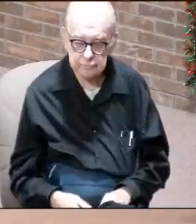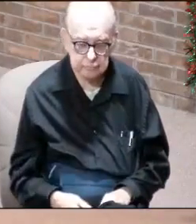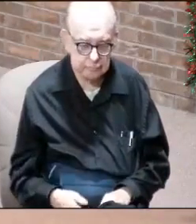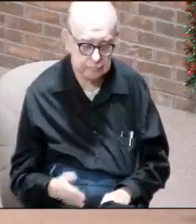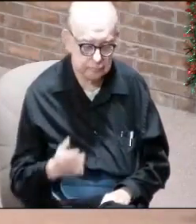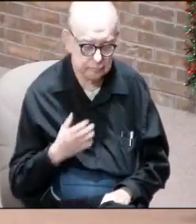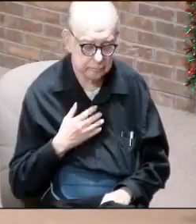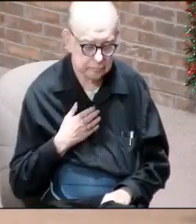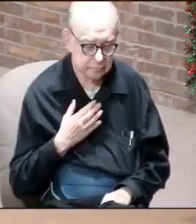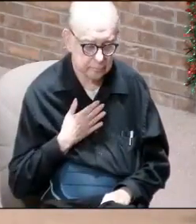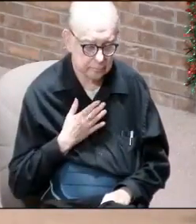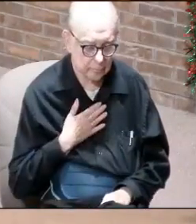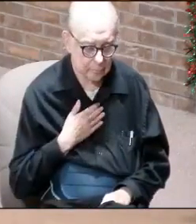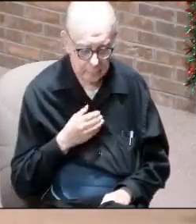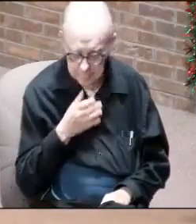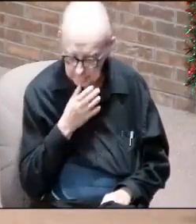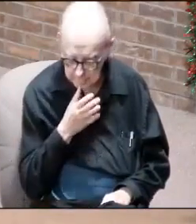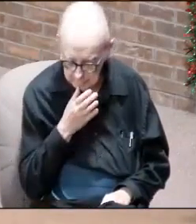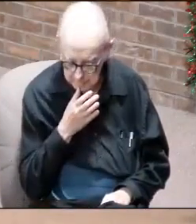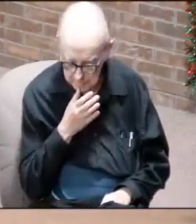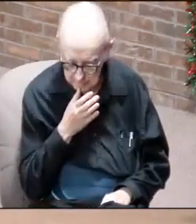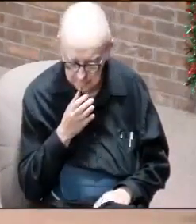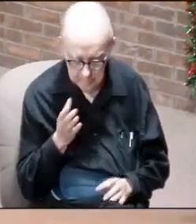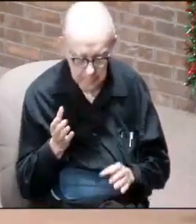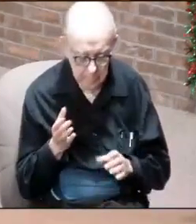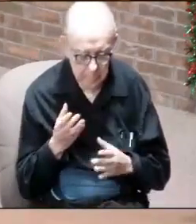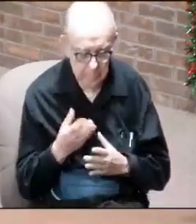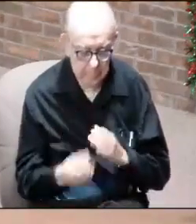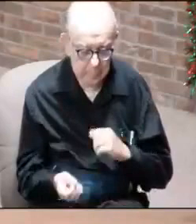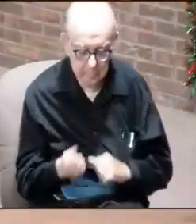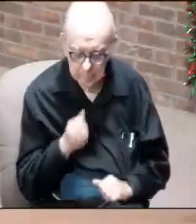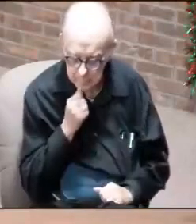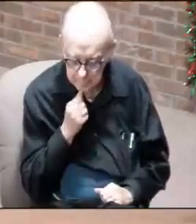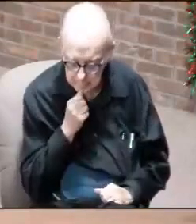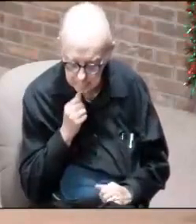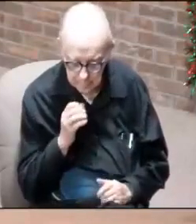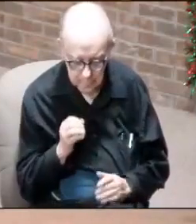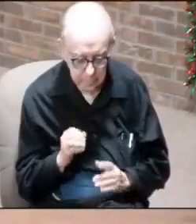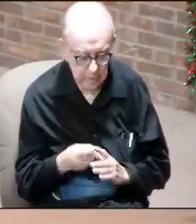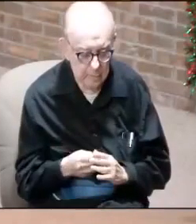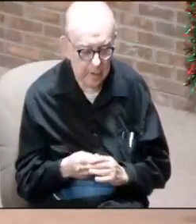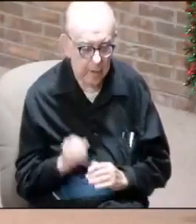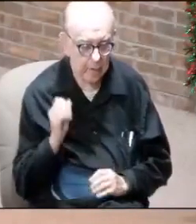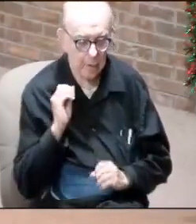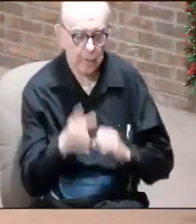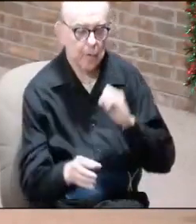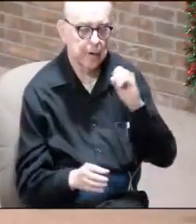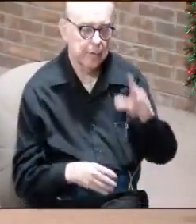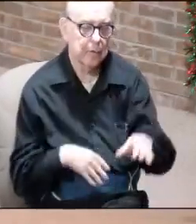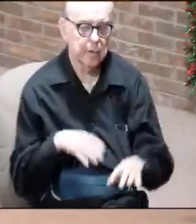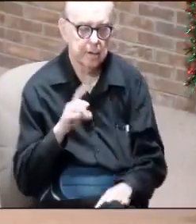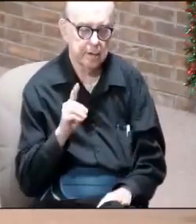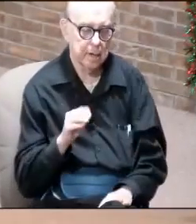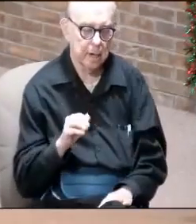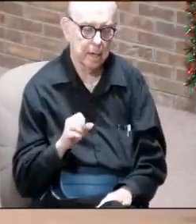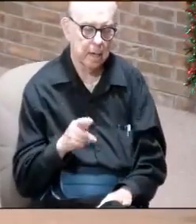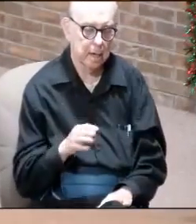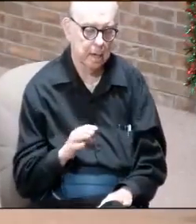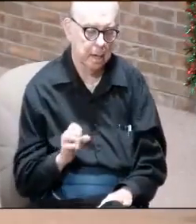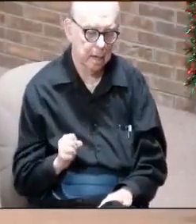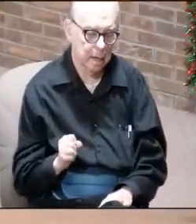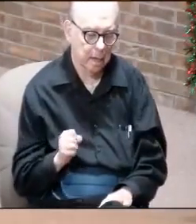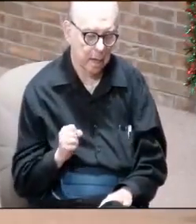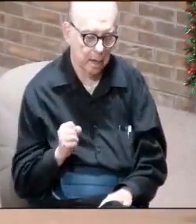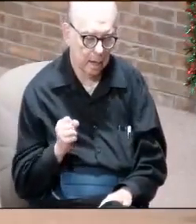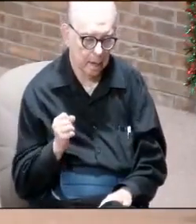Mine was, my mom, whenever she ran out of patience, she began throwing dishes. And that's why I said,